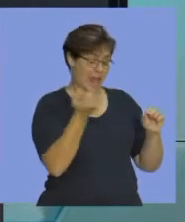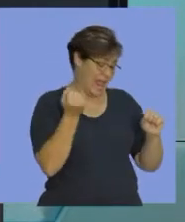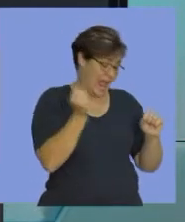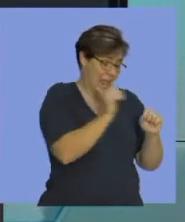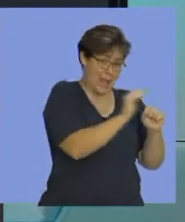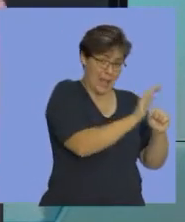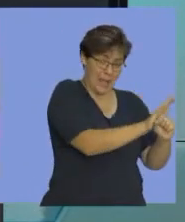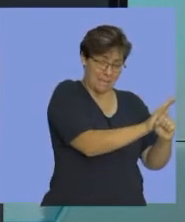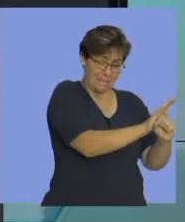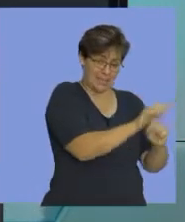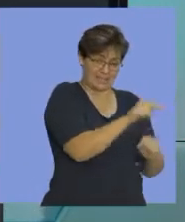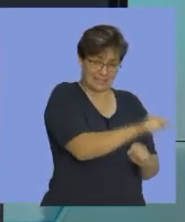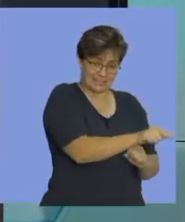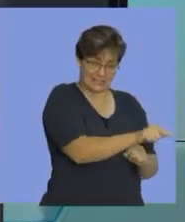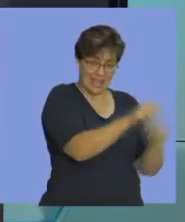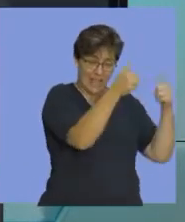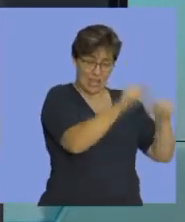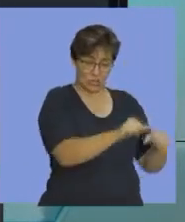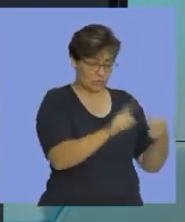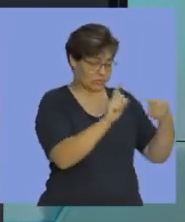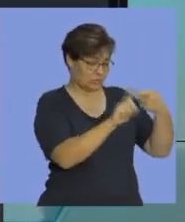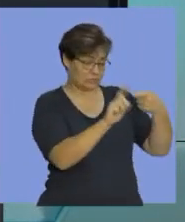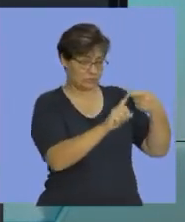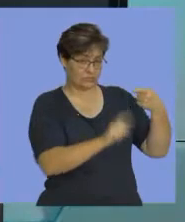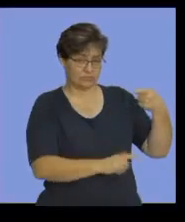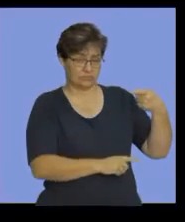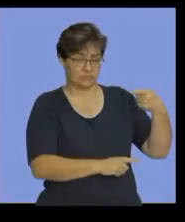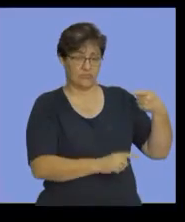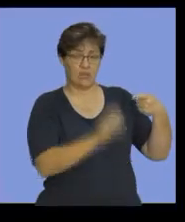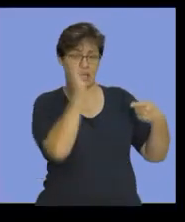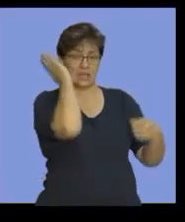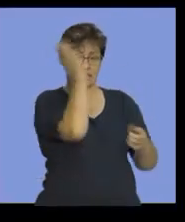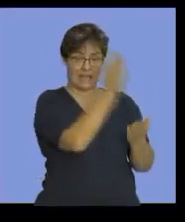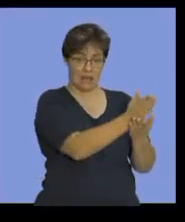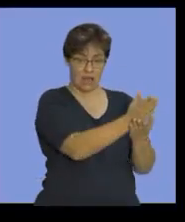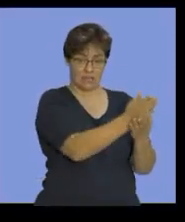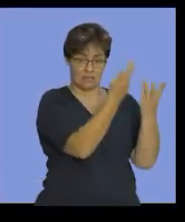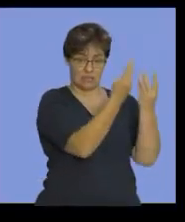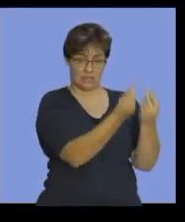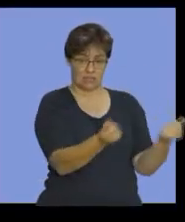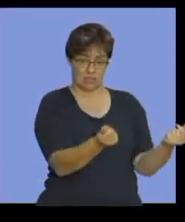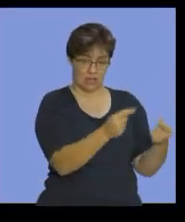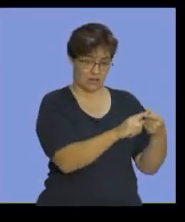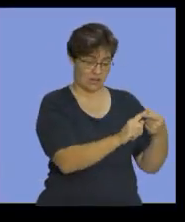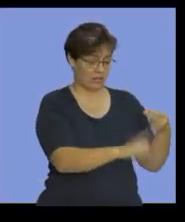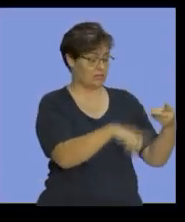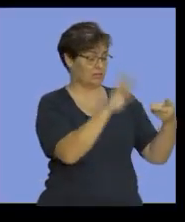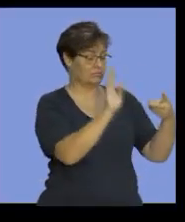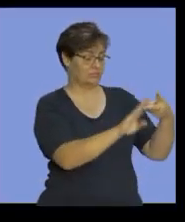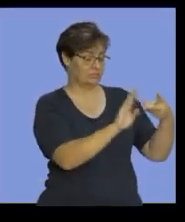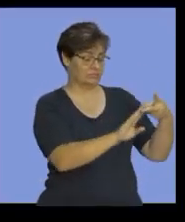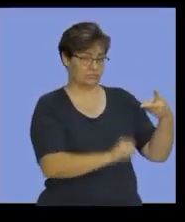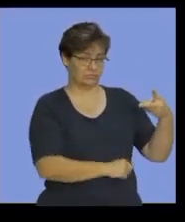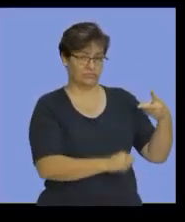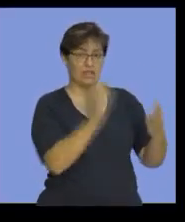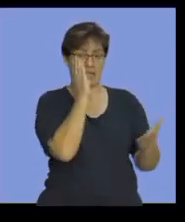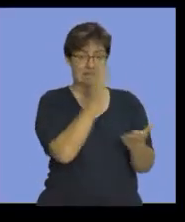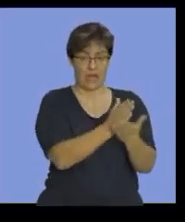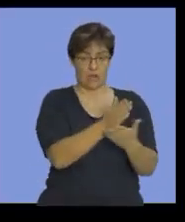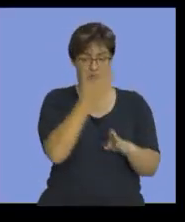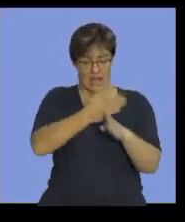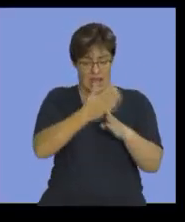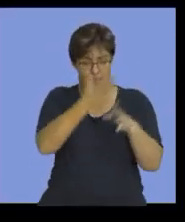on the cost of a product would be one, your direct material, two, your direct labor,